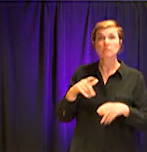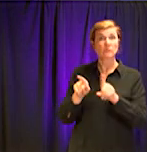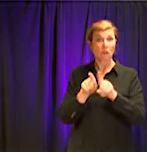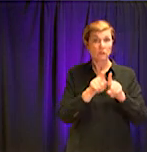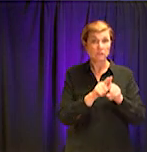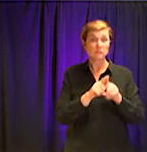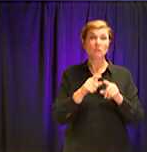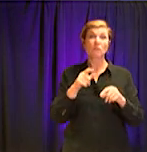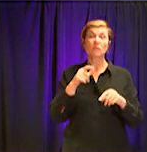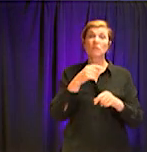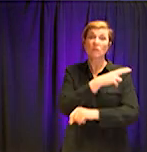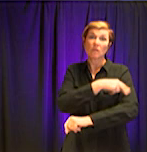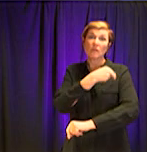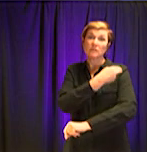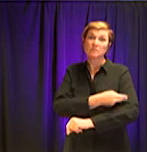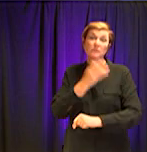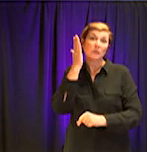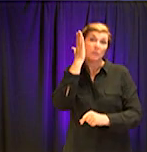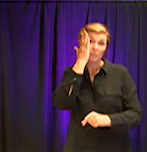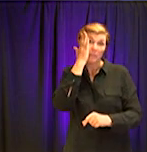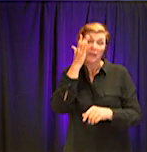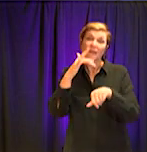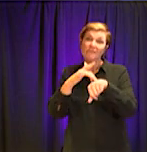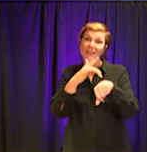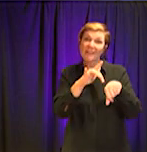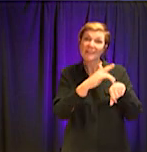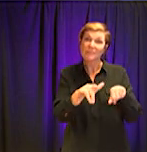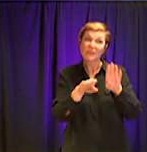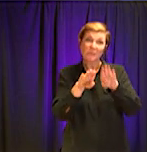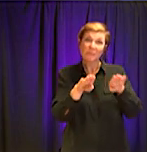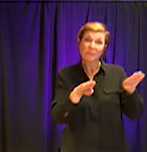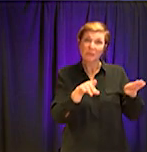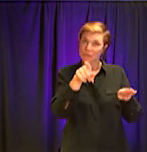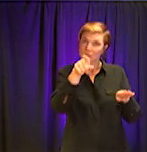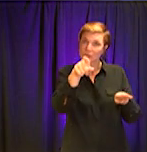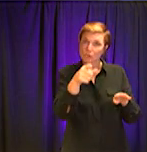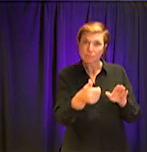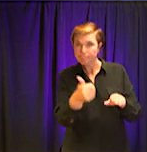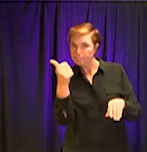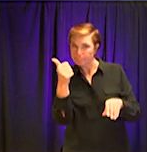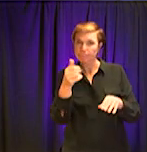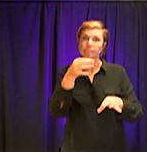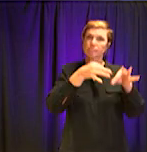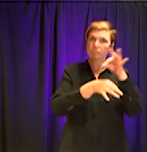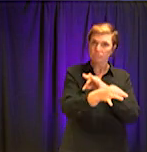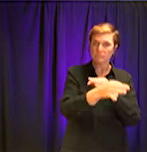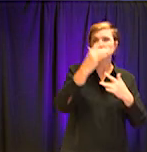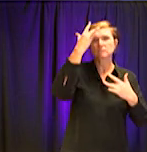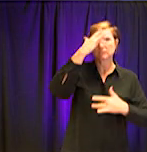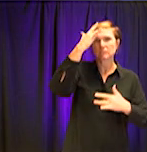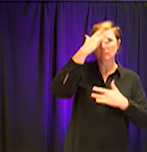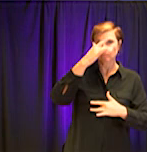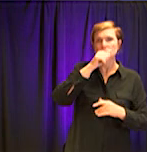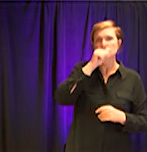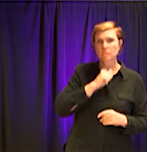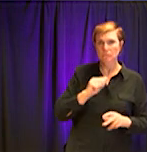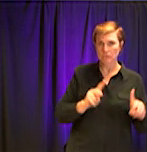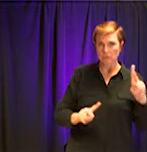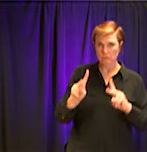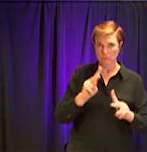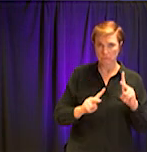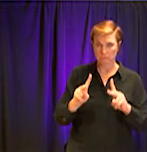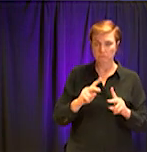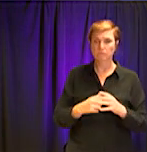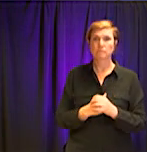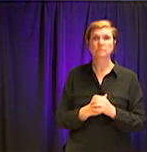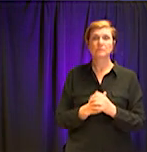more personal protective equipment available to the healthcare personnel that are caring for ill persons. Um, if we can, uh, just